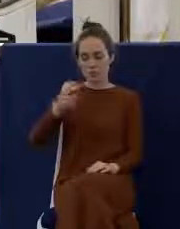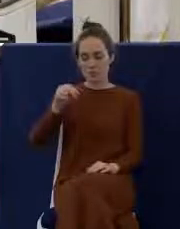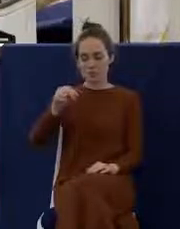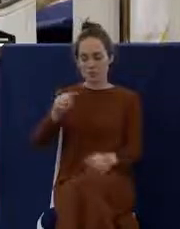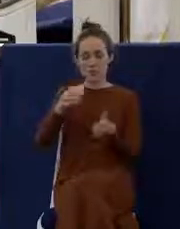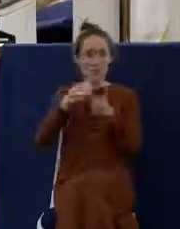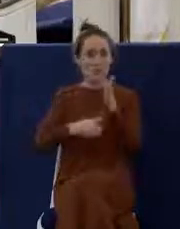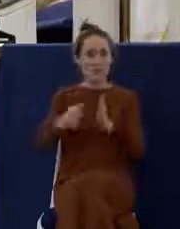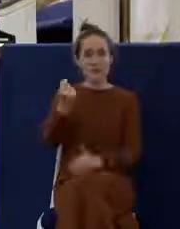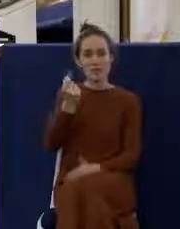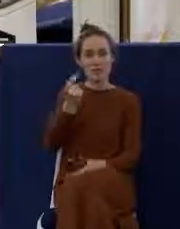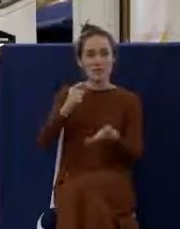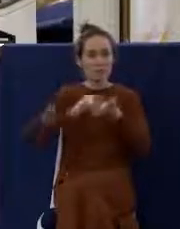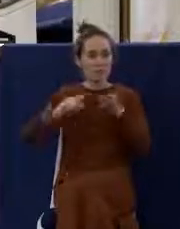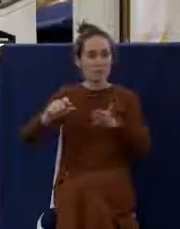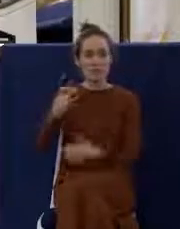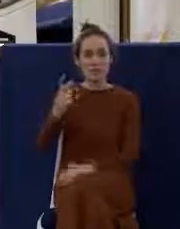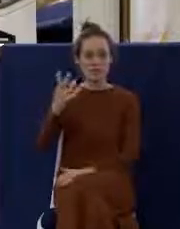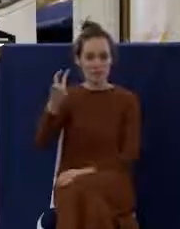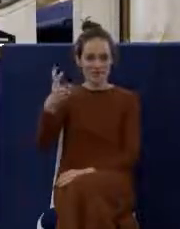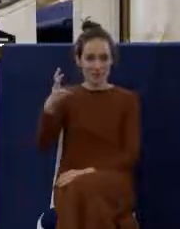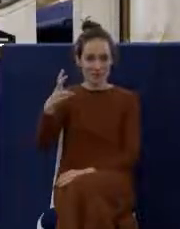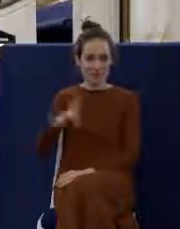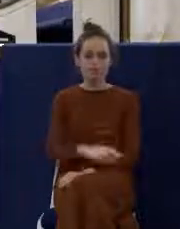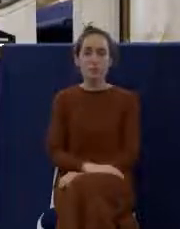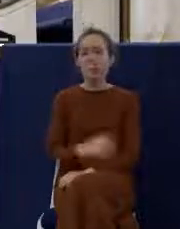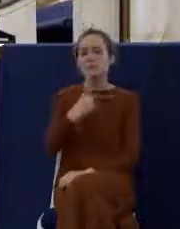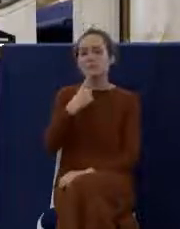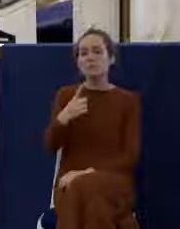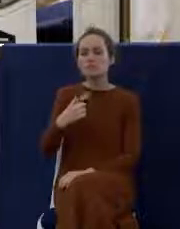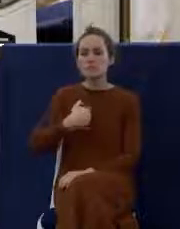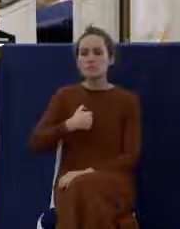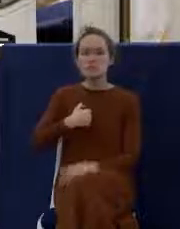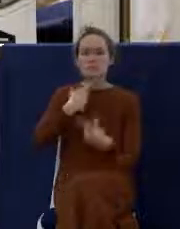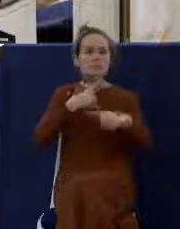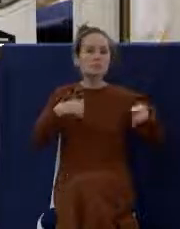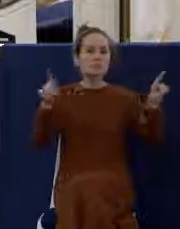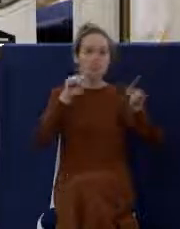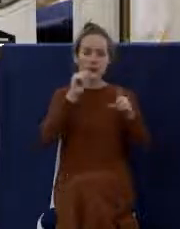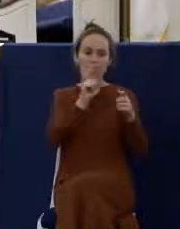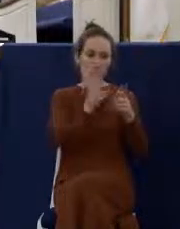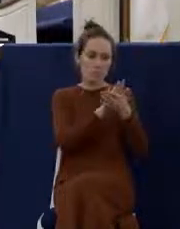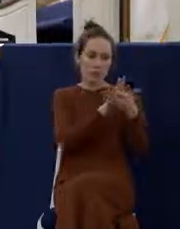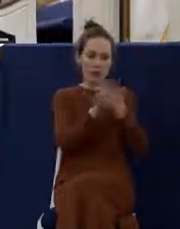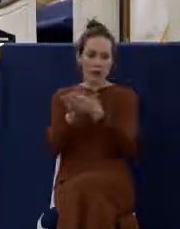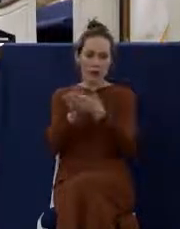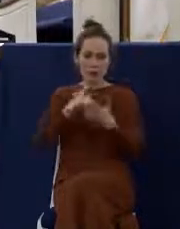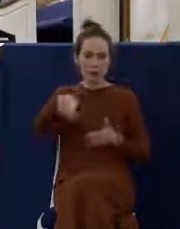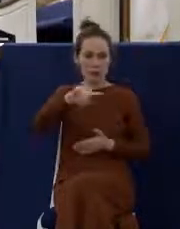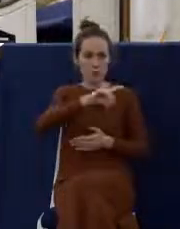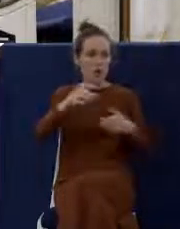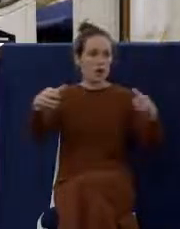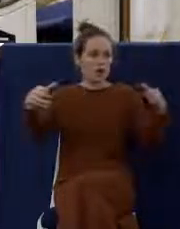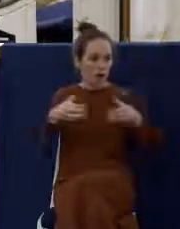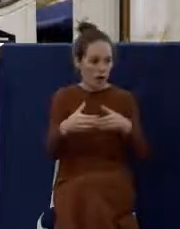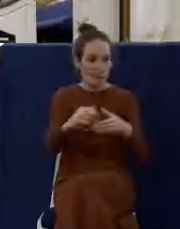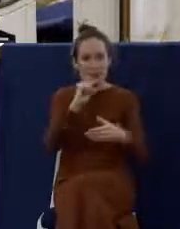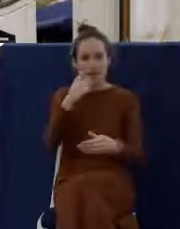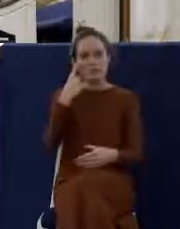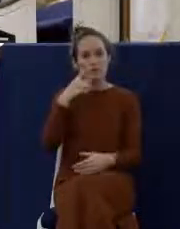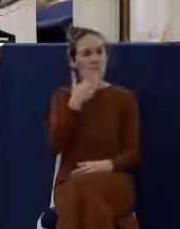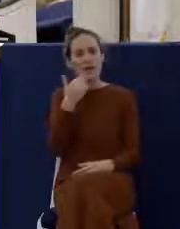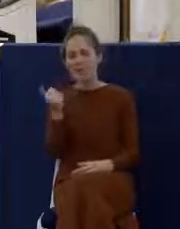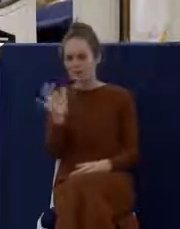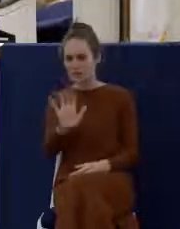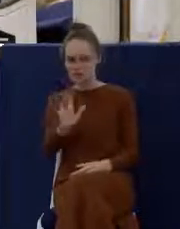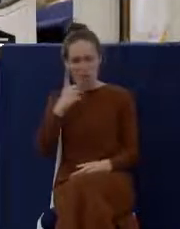Now, in this that I declare unto you, I praise you not, that you come together not for the better, but for the worse.